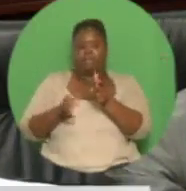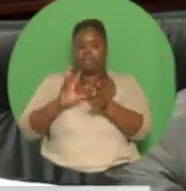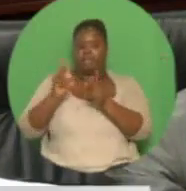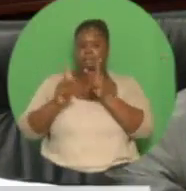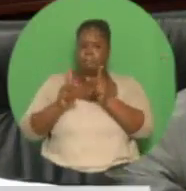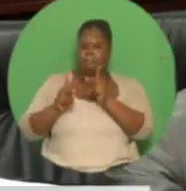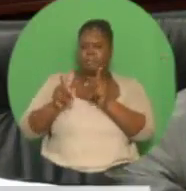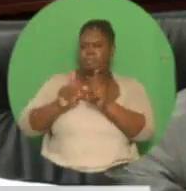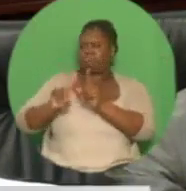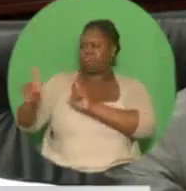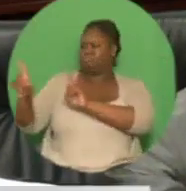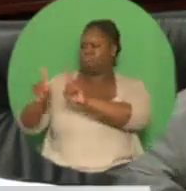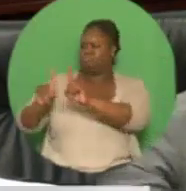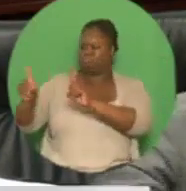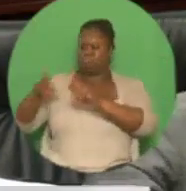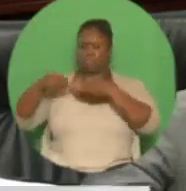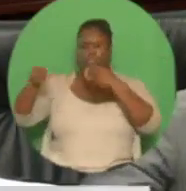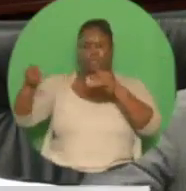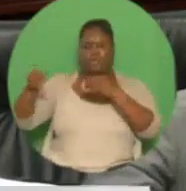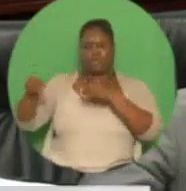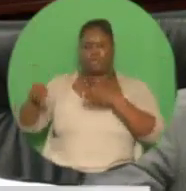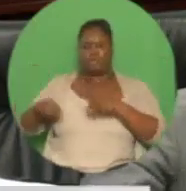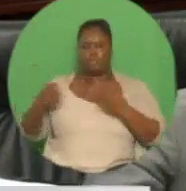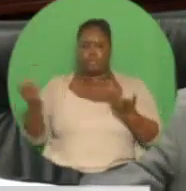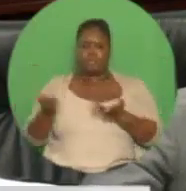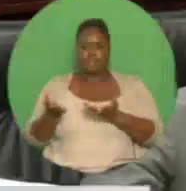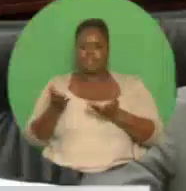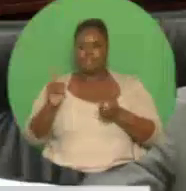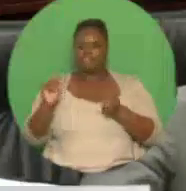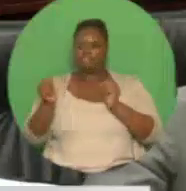,878 in fiscal 2017.